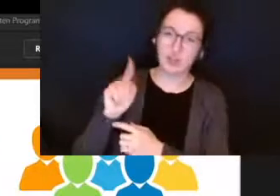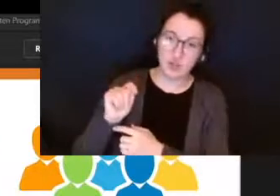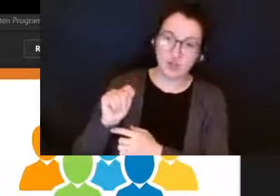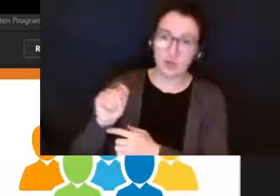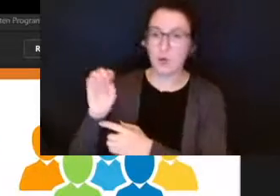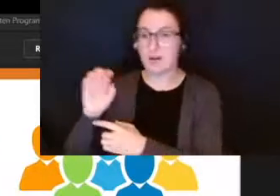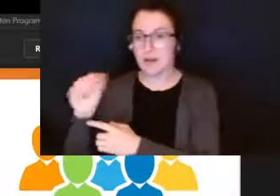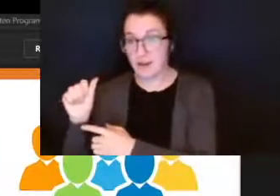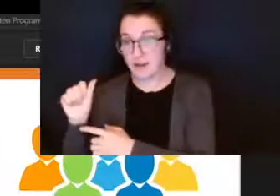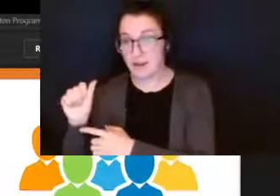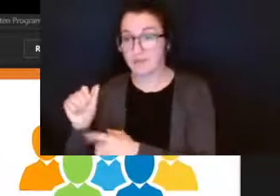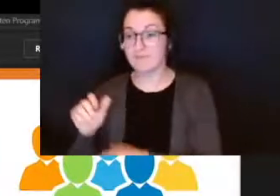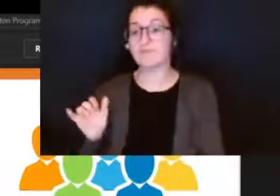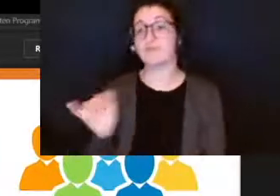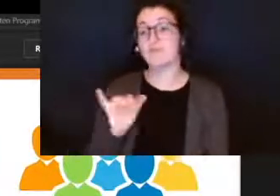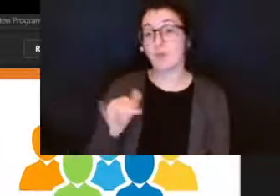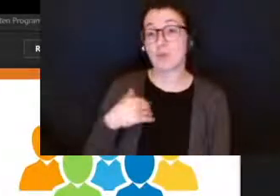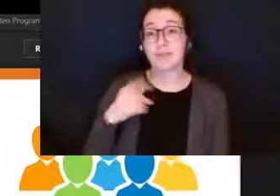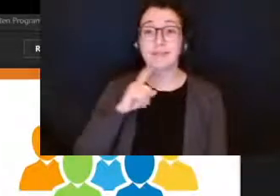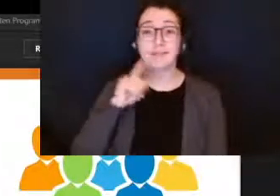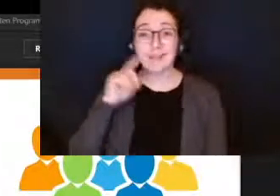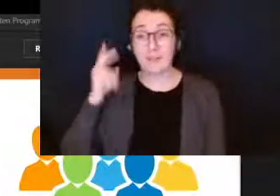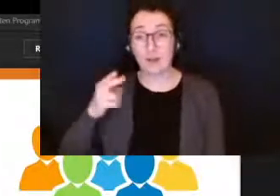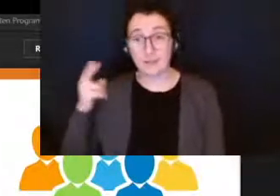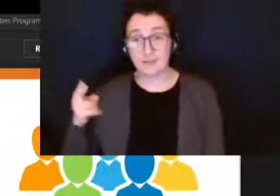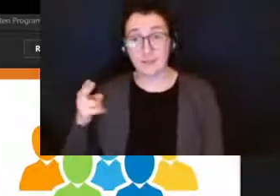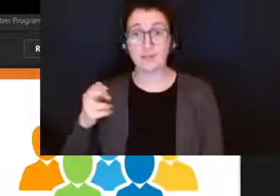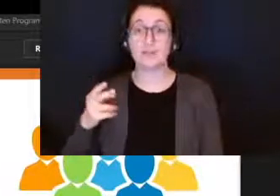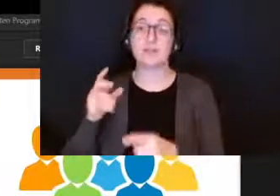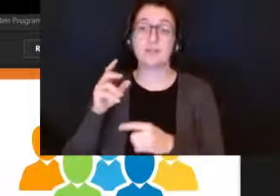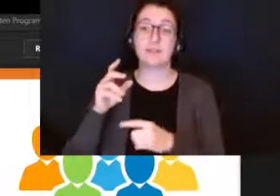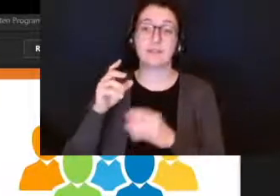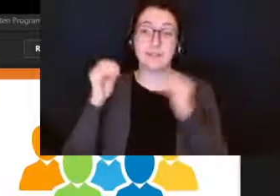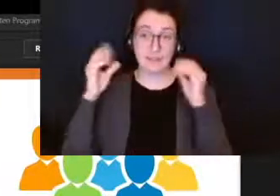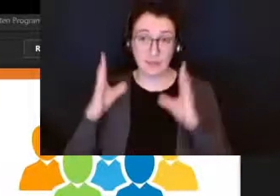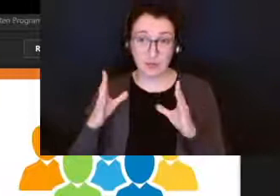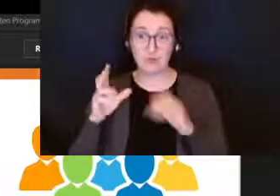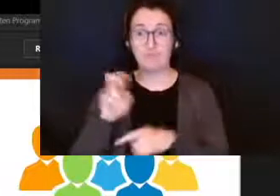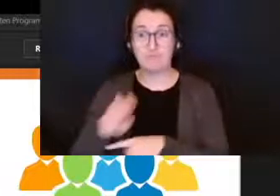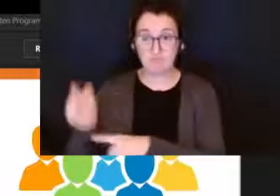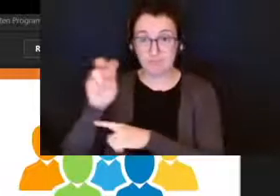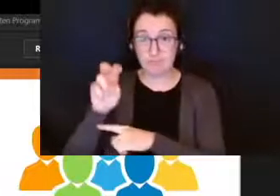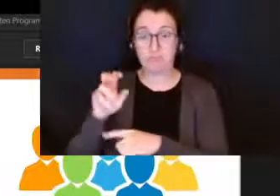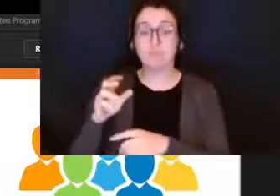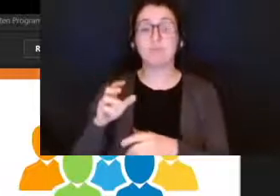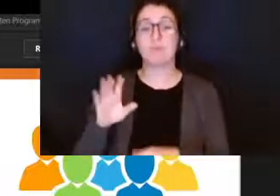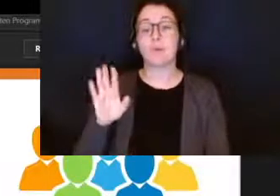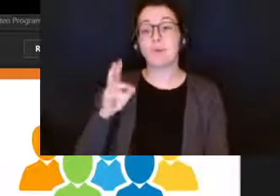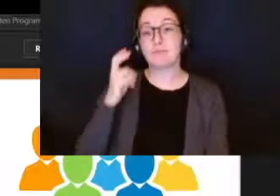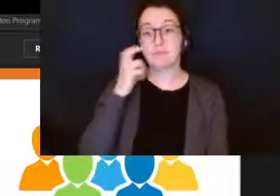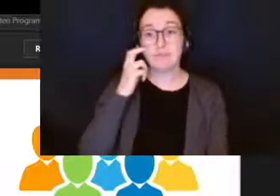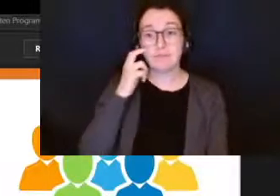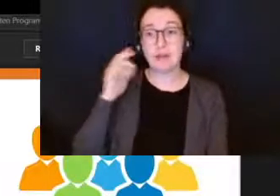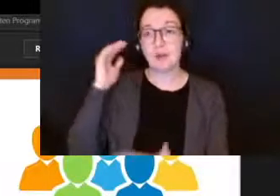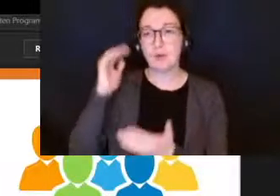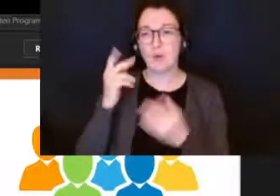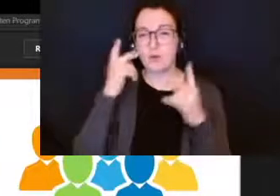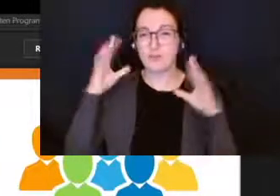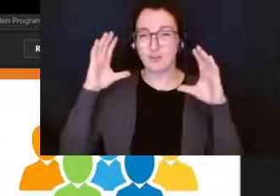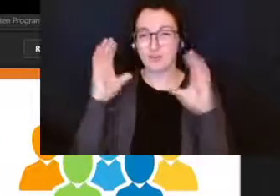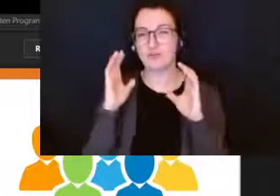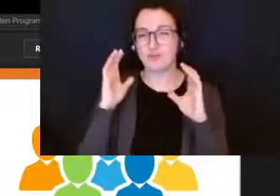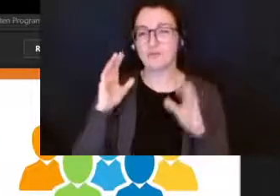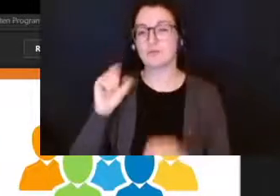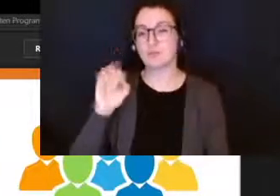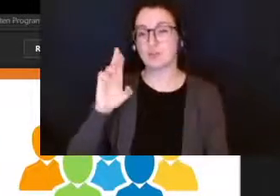dhh deaf hard of hearing certs and we have itinerant blind low vision certs we also have psychology